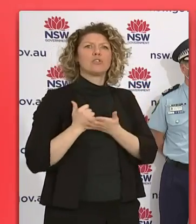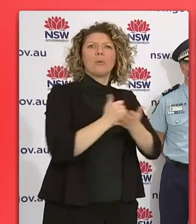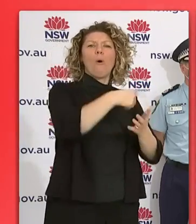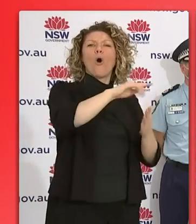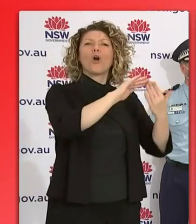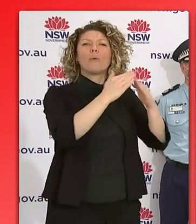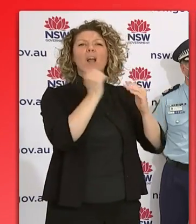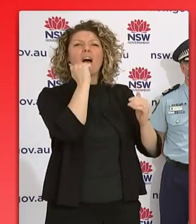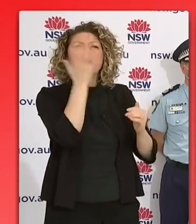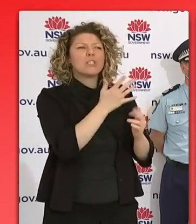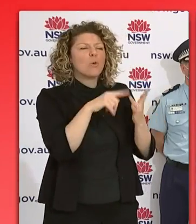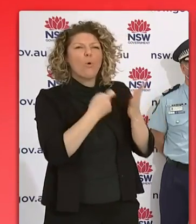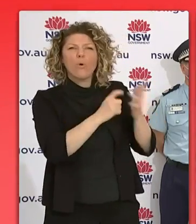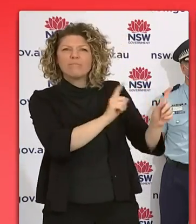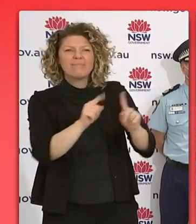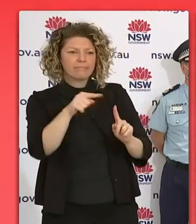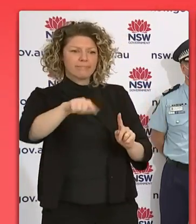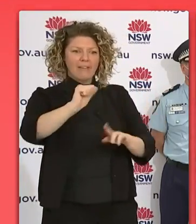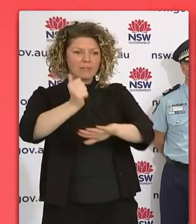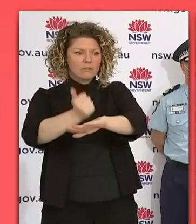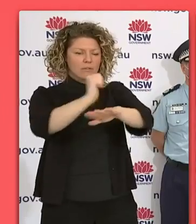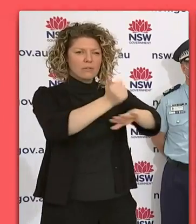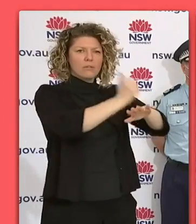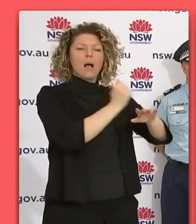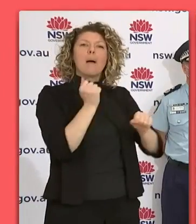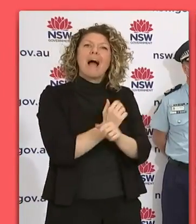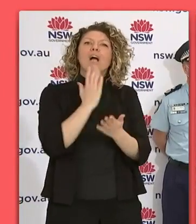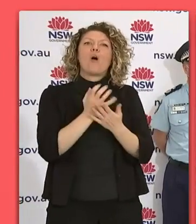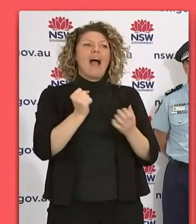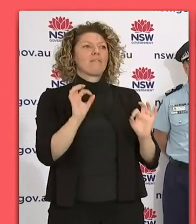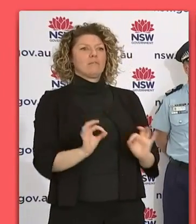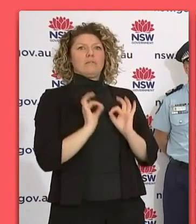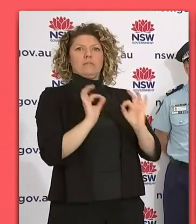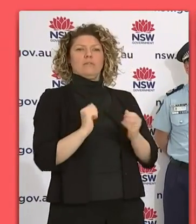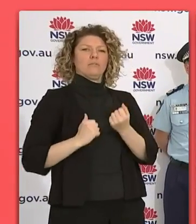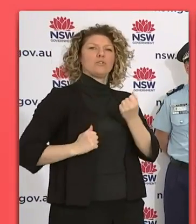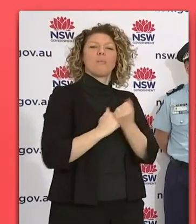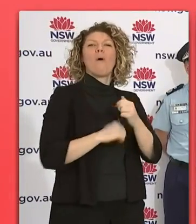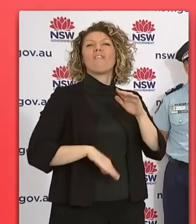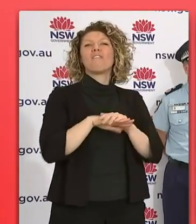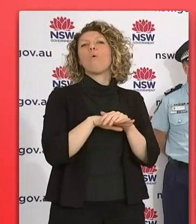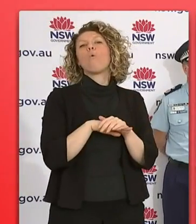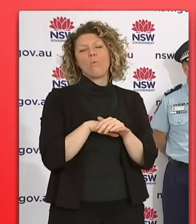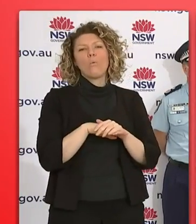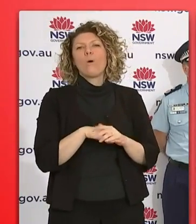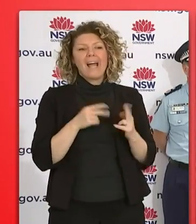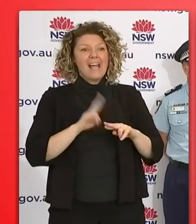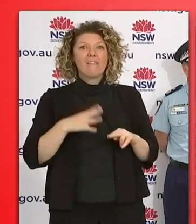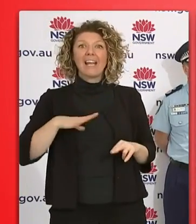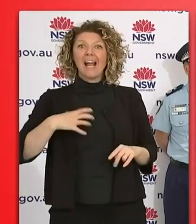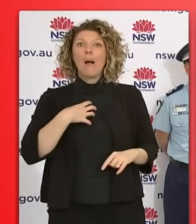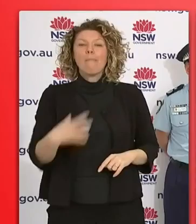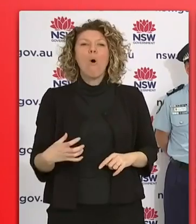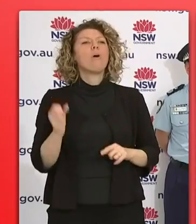it's really important to make sure those processes, those extra compliance measures continue. And if there's more we need to do, uh, we've